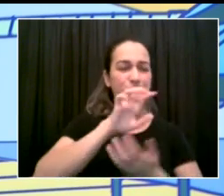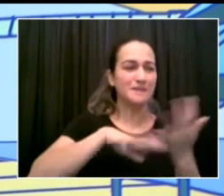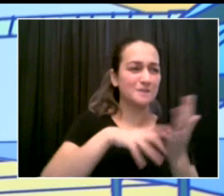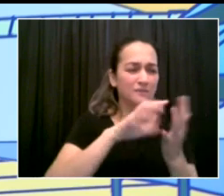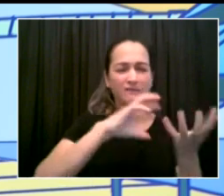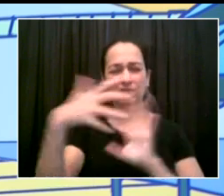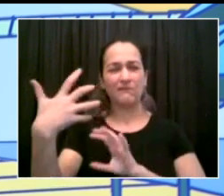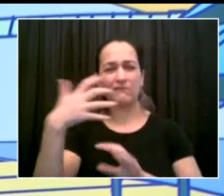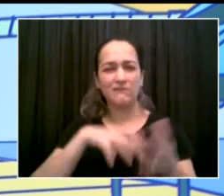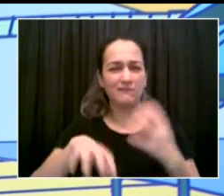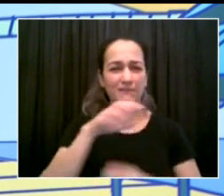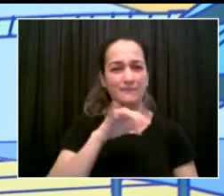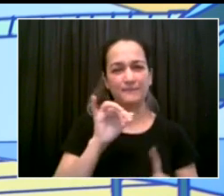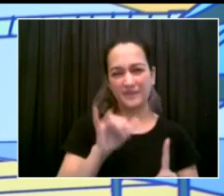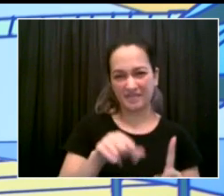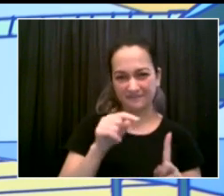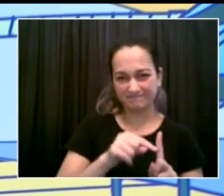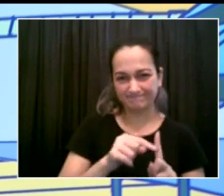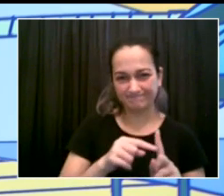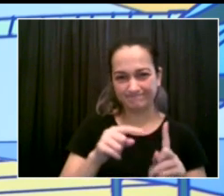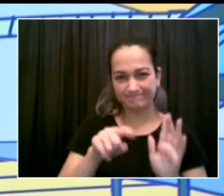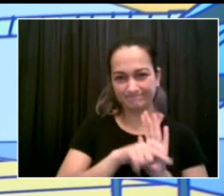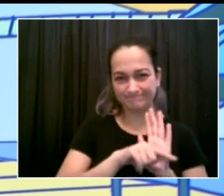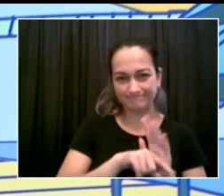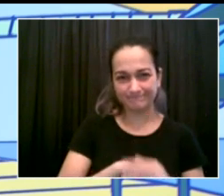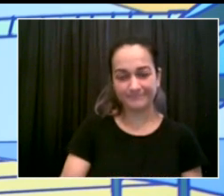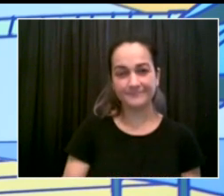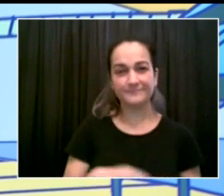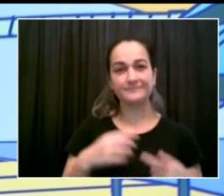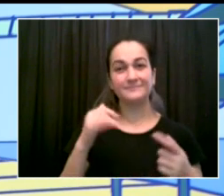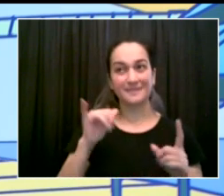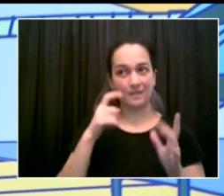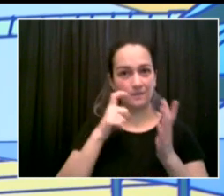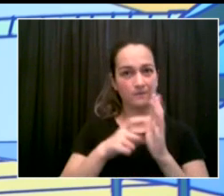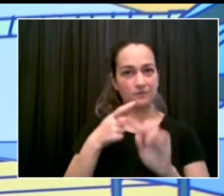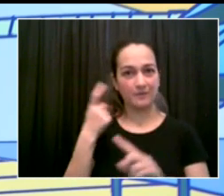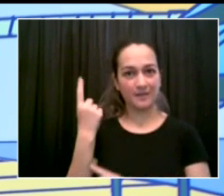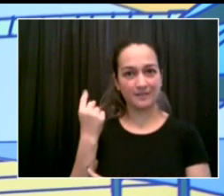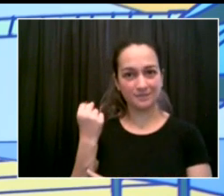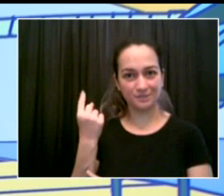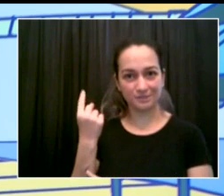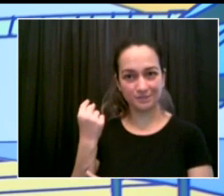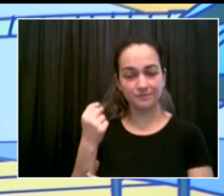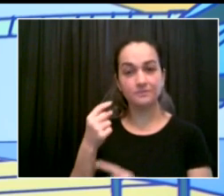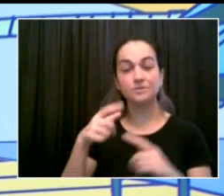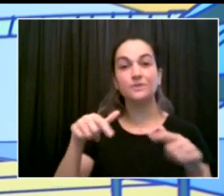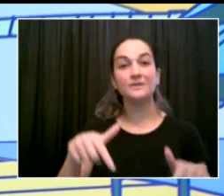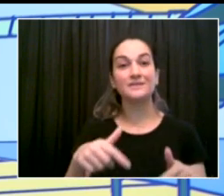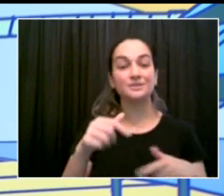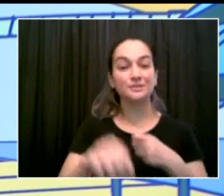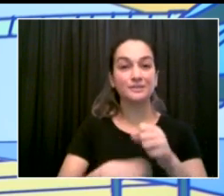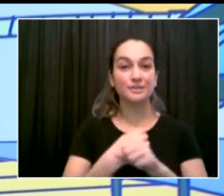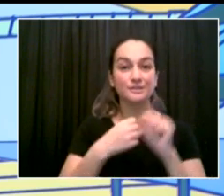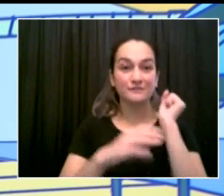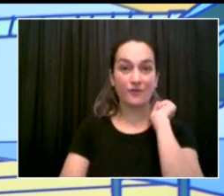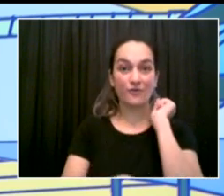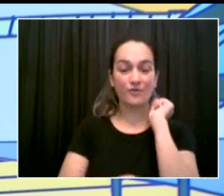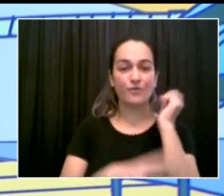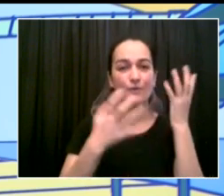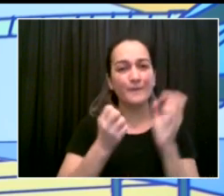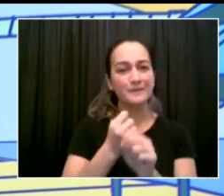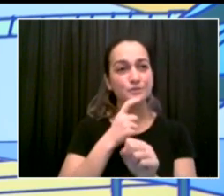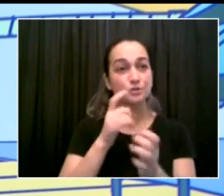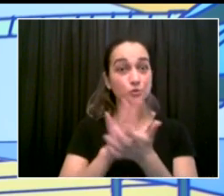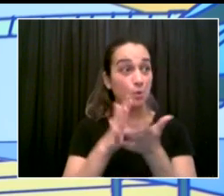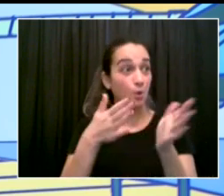year while maintaining health and safety. So, again, it's going to be much more case-by-case based on the facts in each